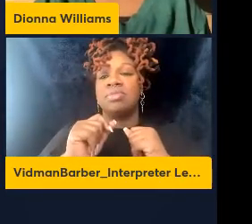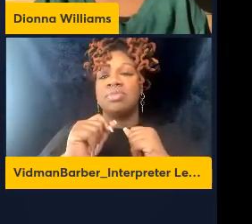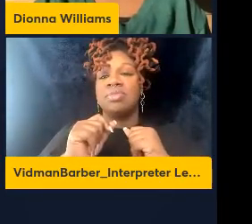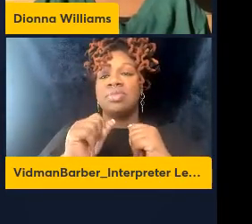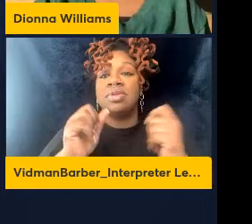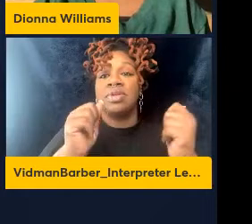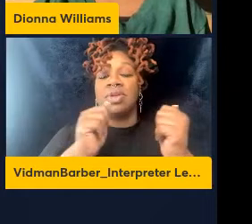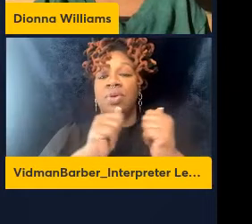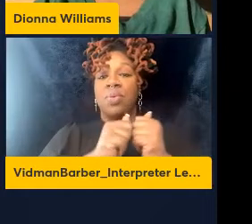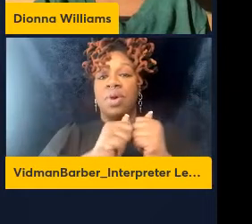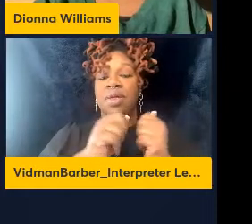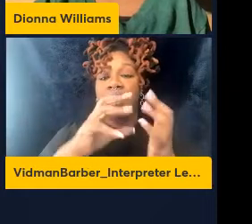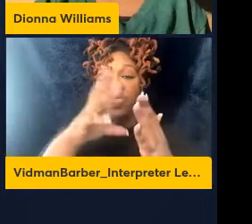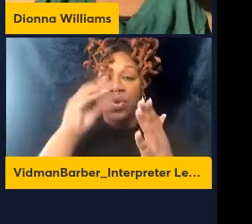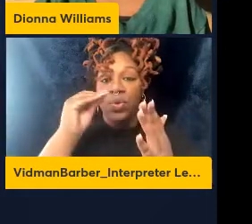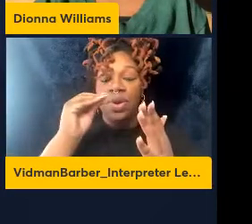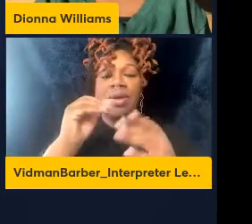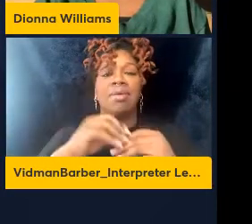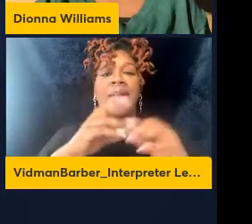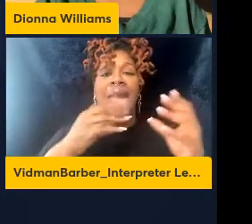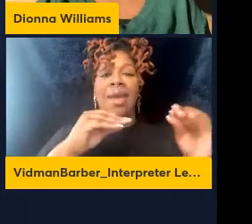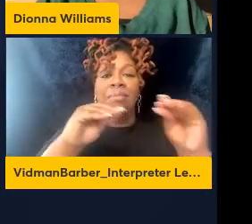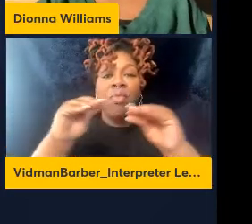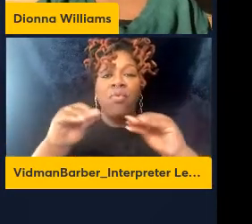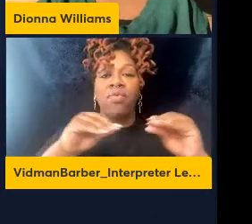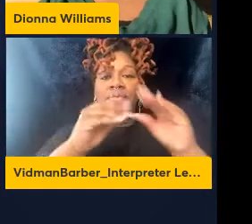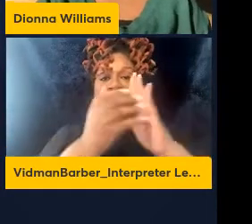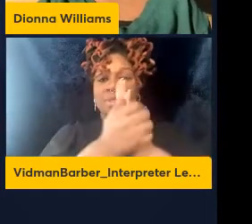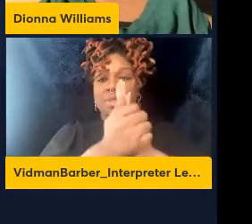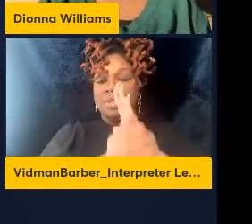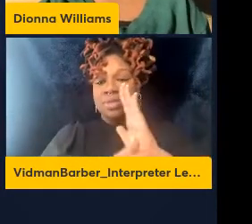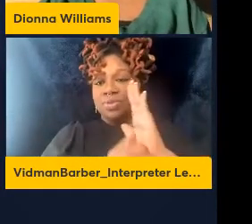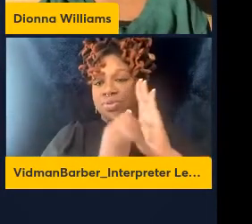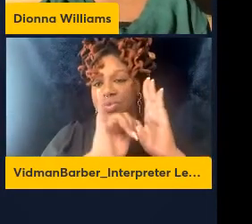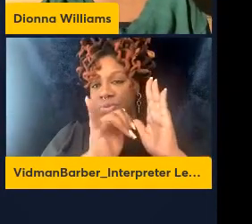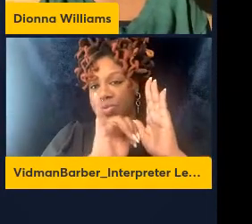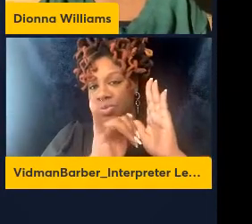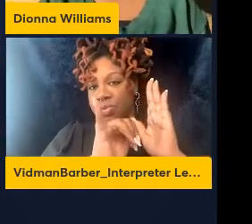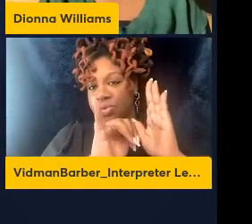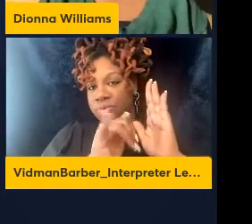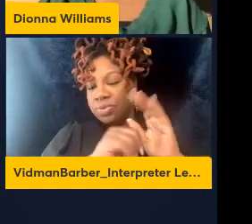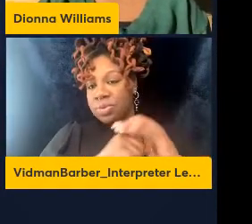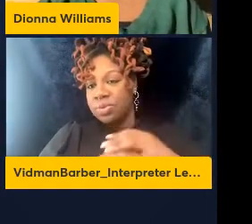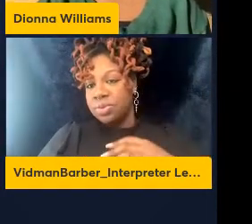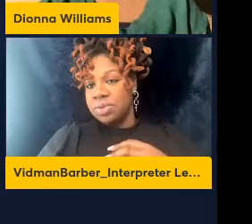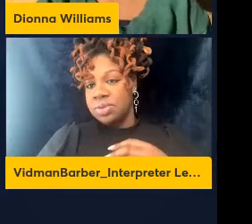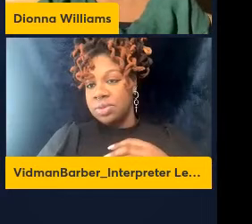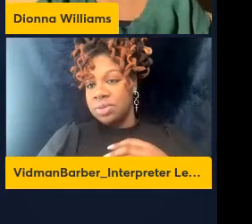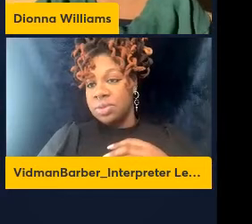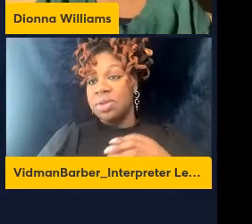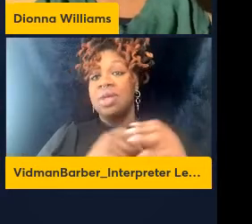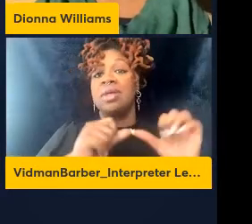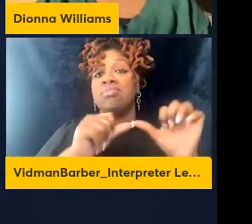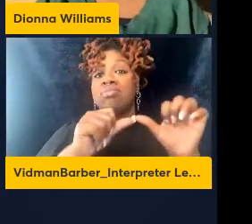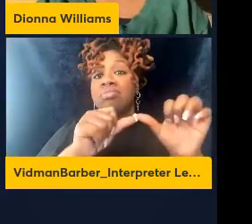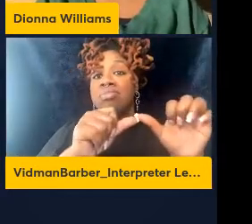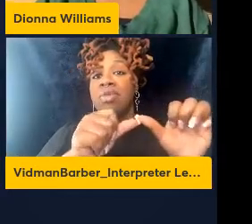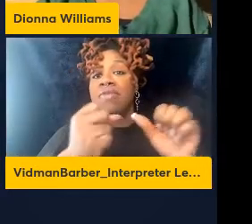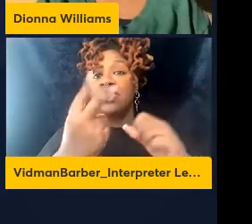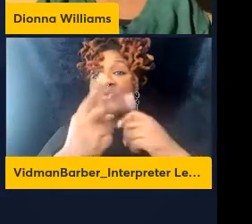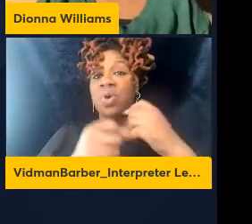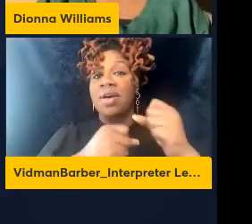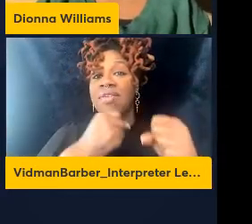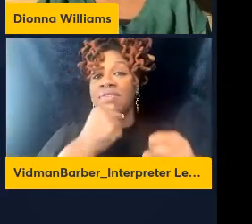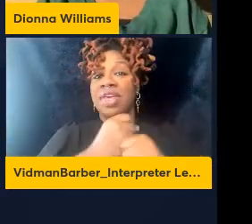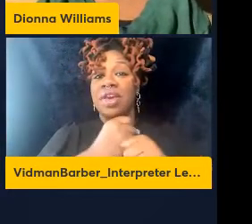skills. And that each of these were predictive of long-term deficit and cognition over a 12-year period. So I think these